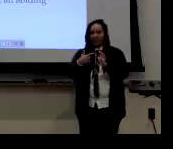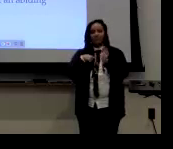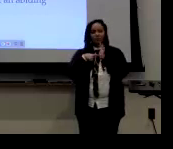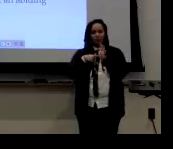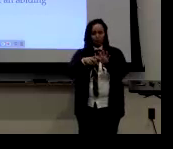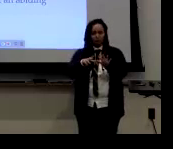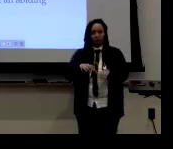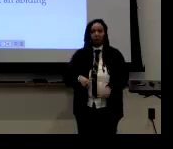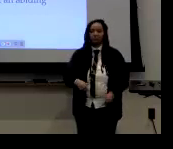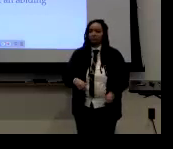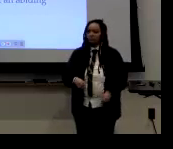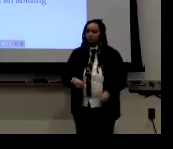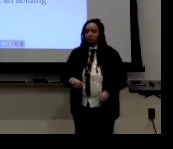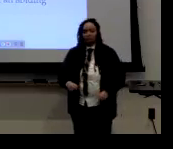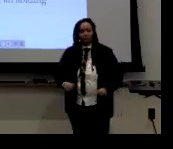And so